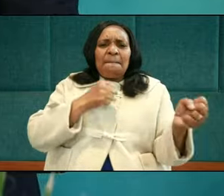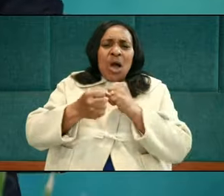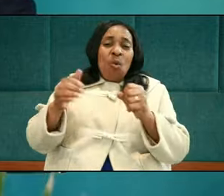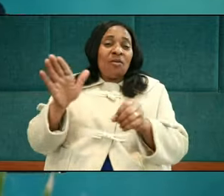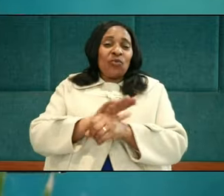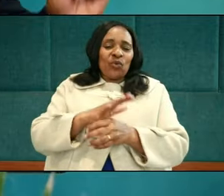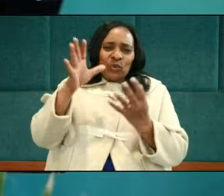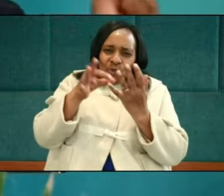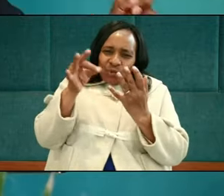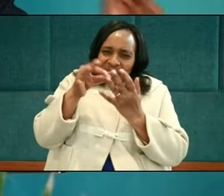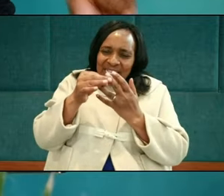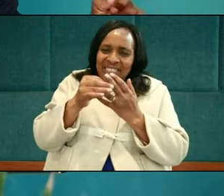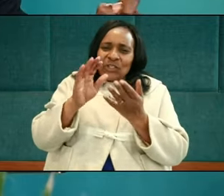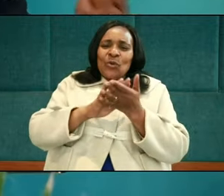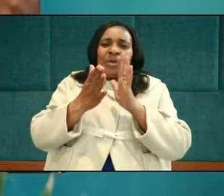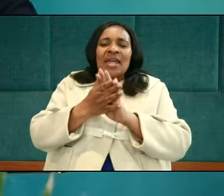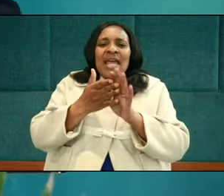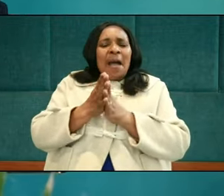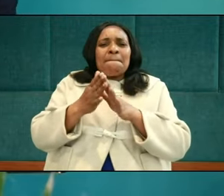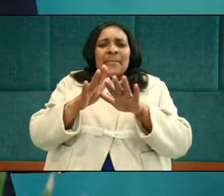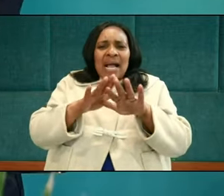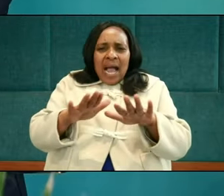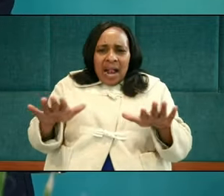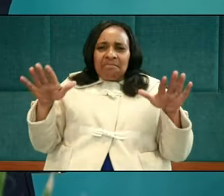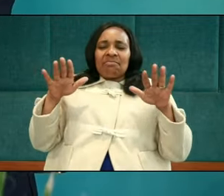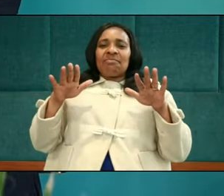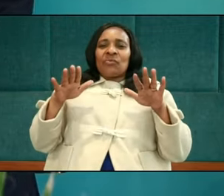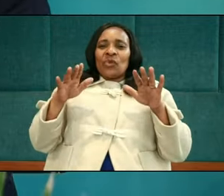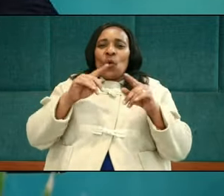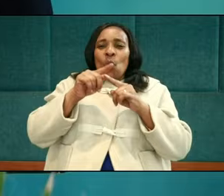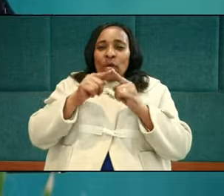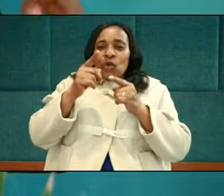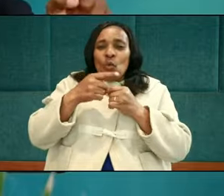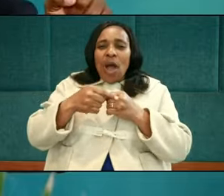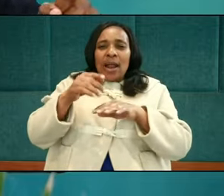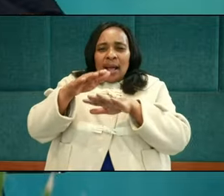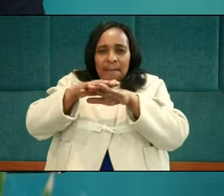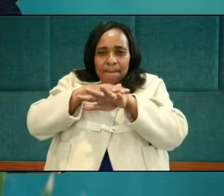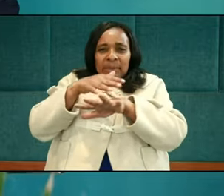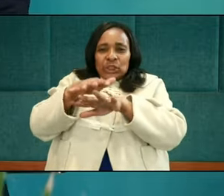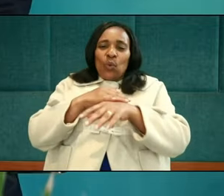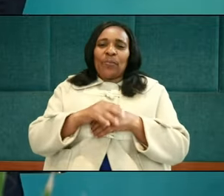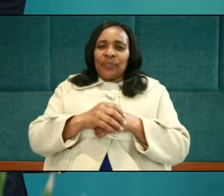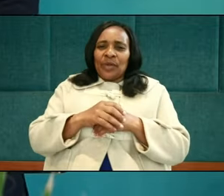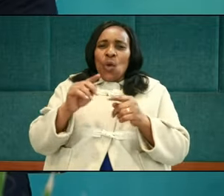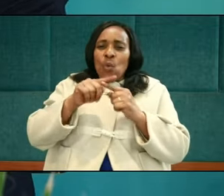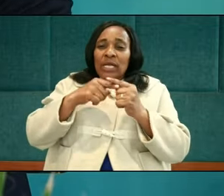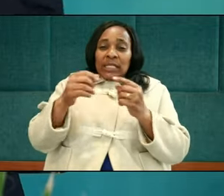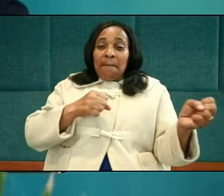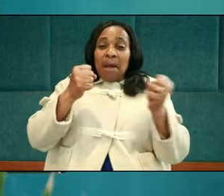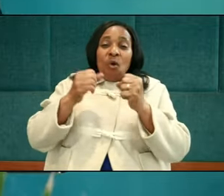chooses to be placid that he or she is meek. When the powerful chooses to be